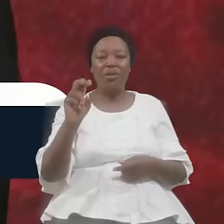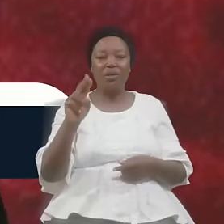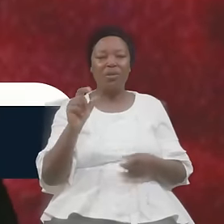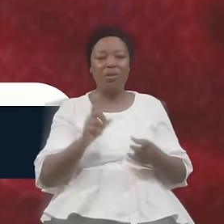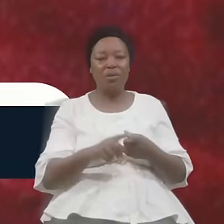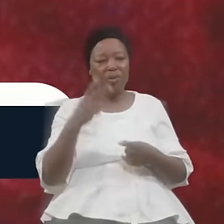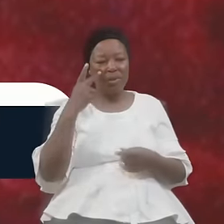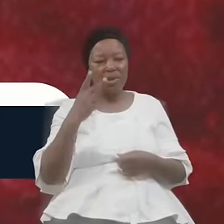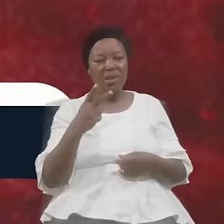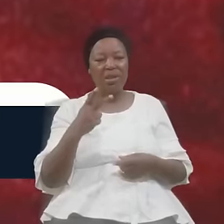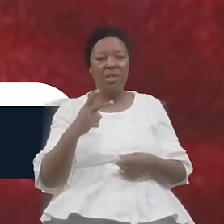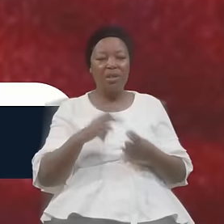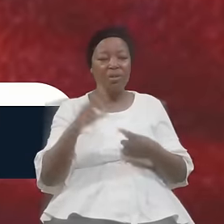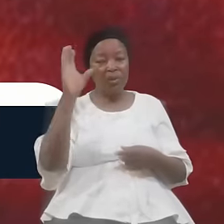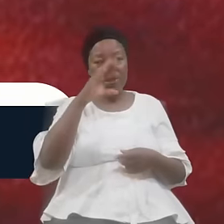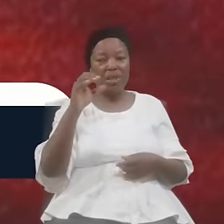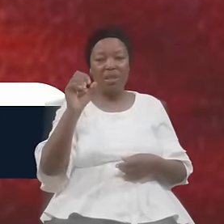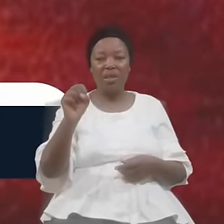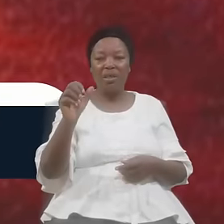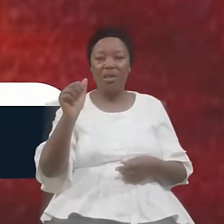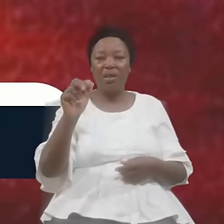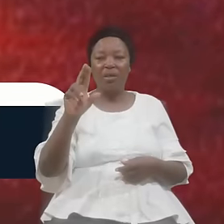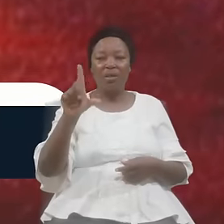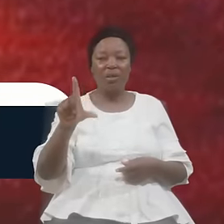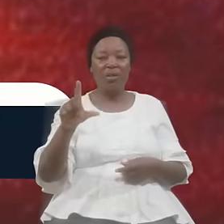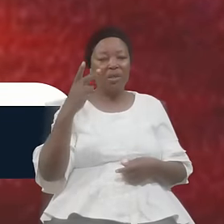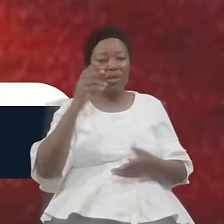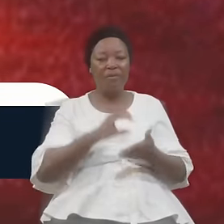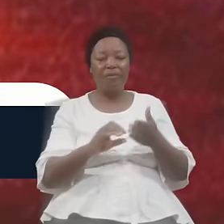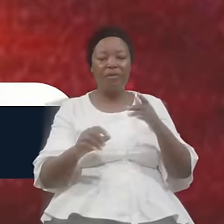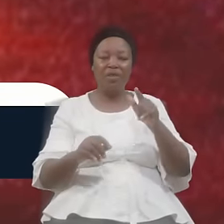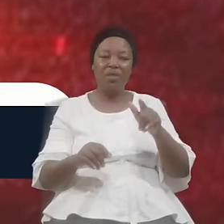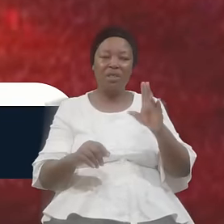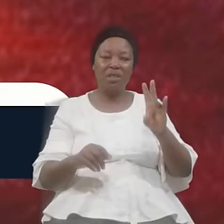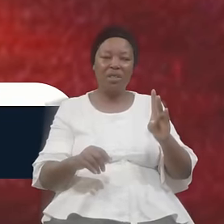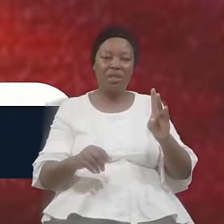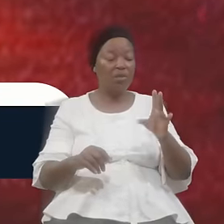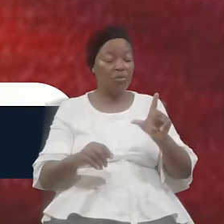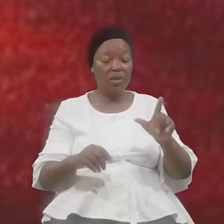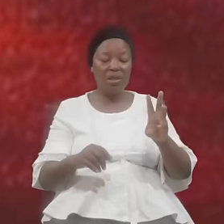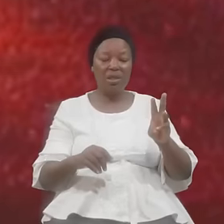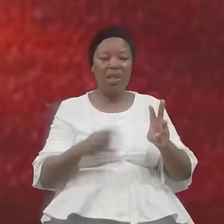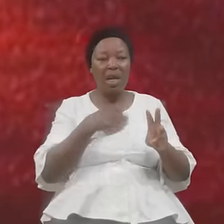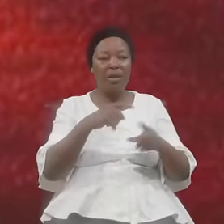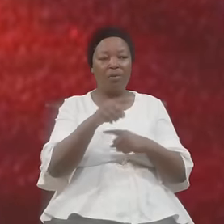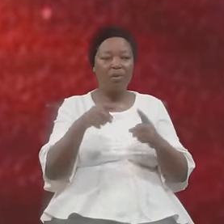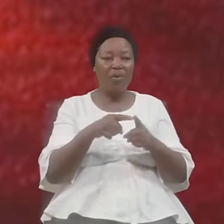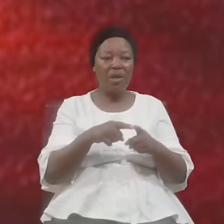26 In Verse 26 And When He Had Found Him